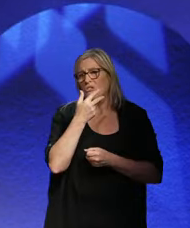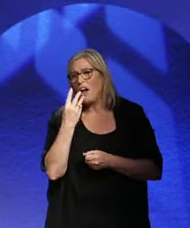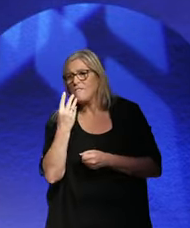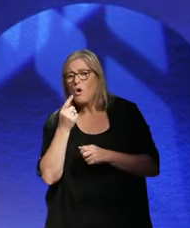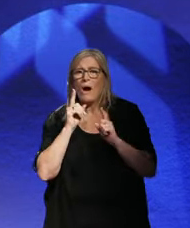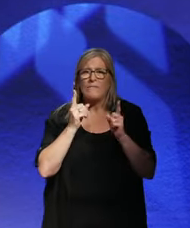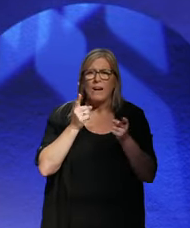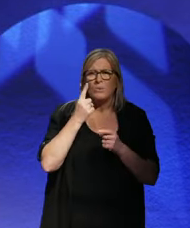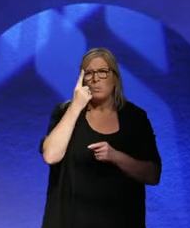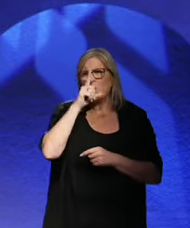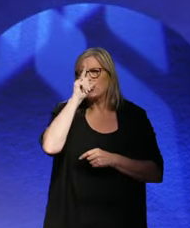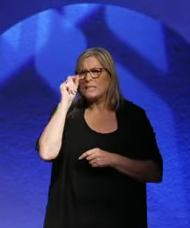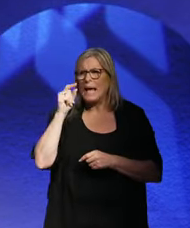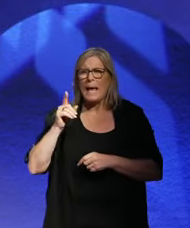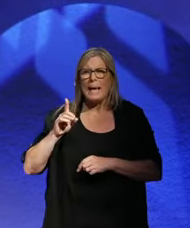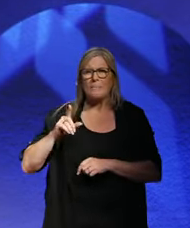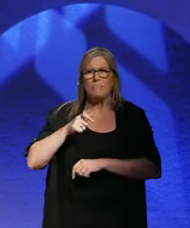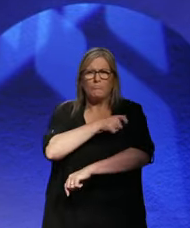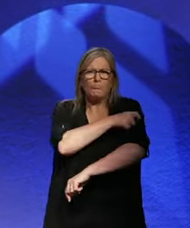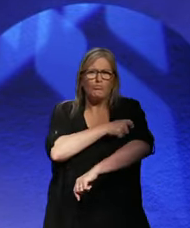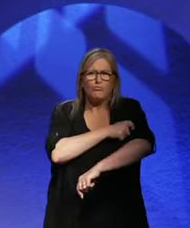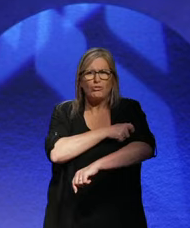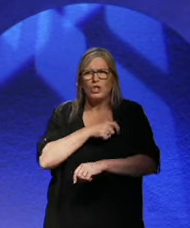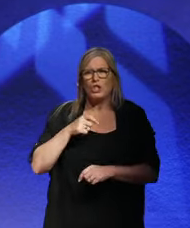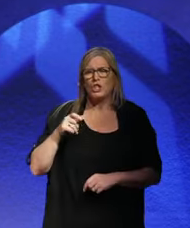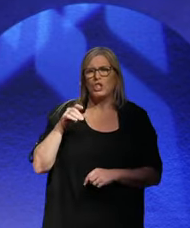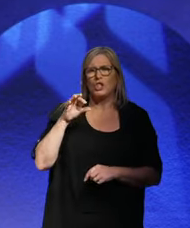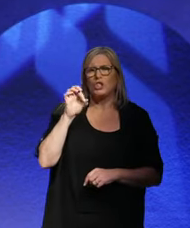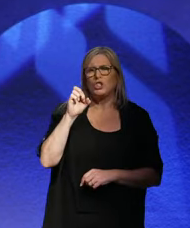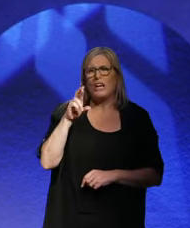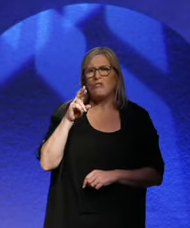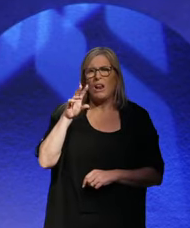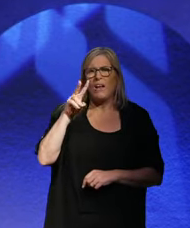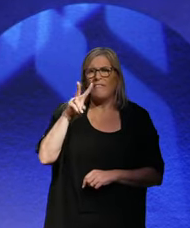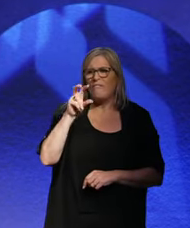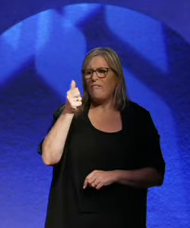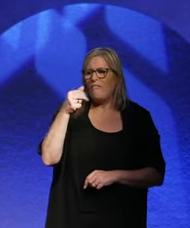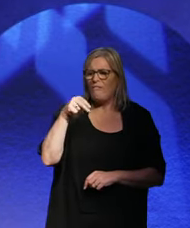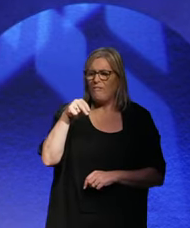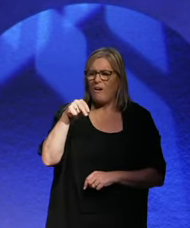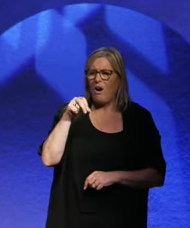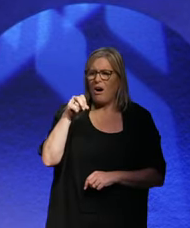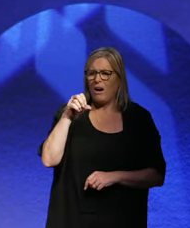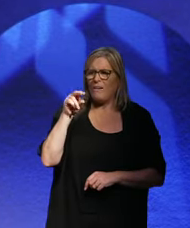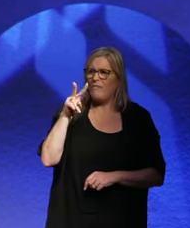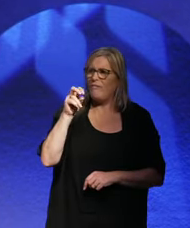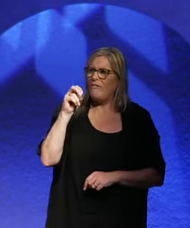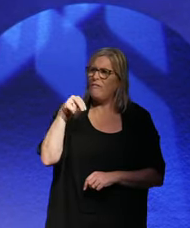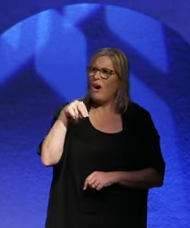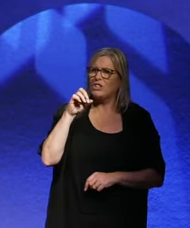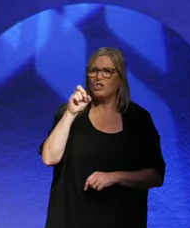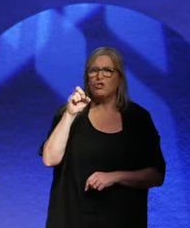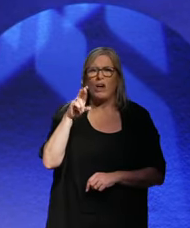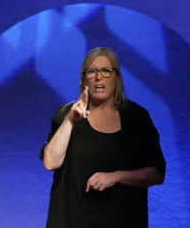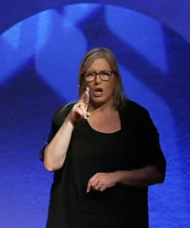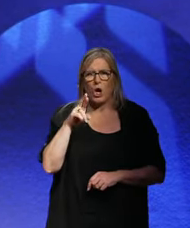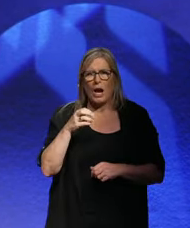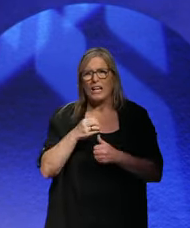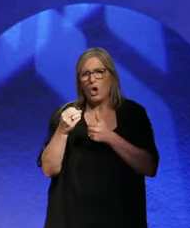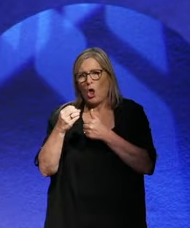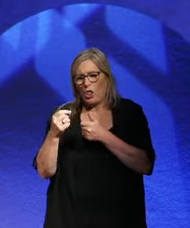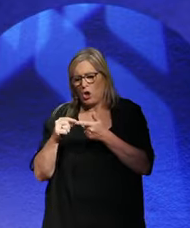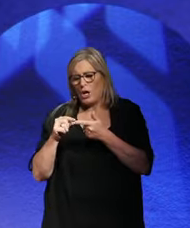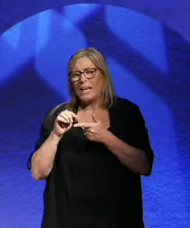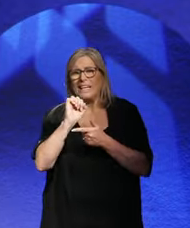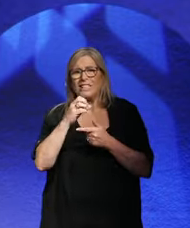them is called General von Schleicher. He's an army officer. The other is his own son, Oscar. The